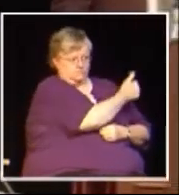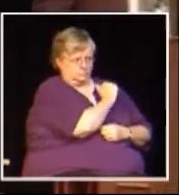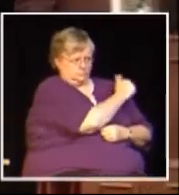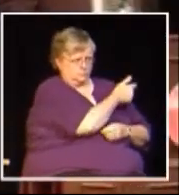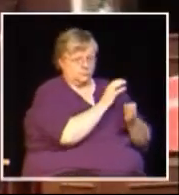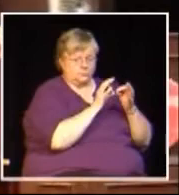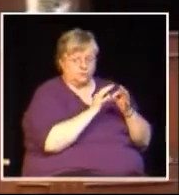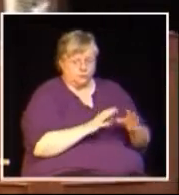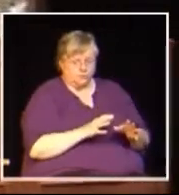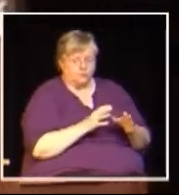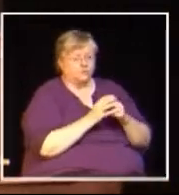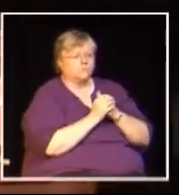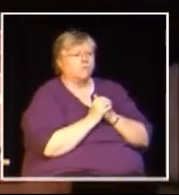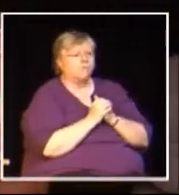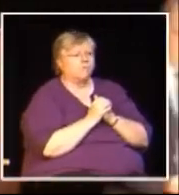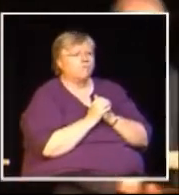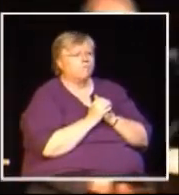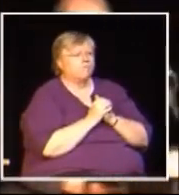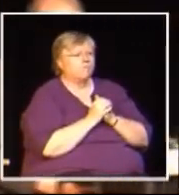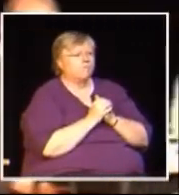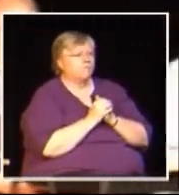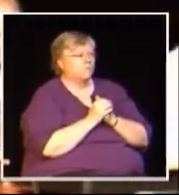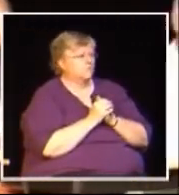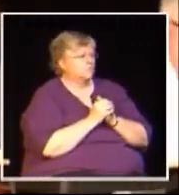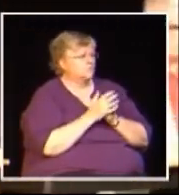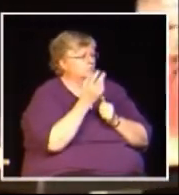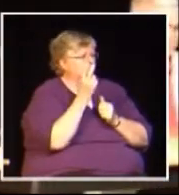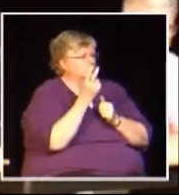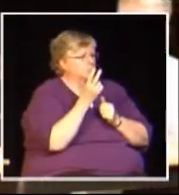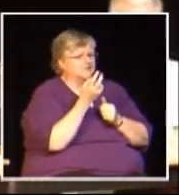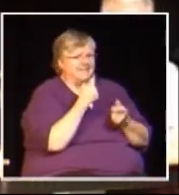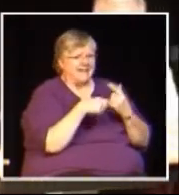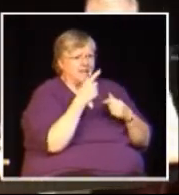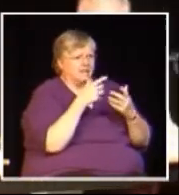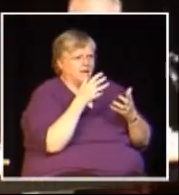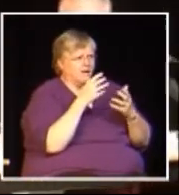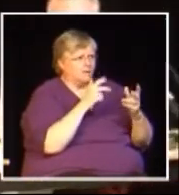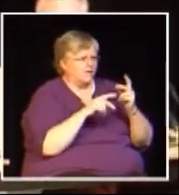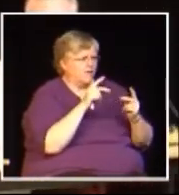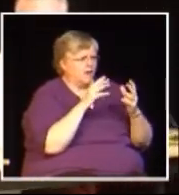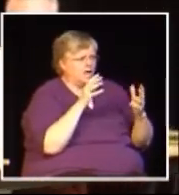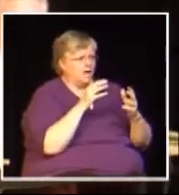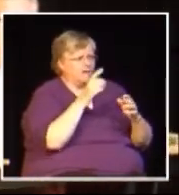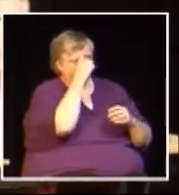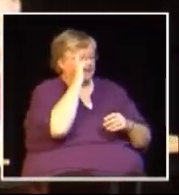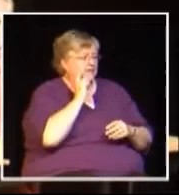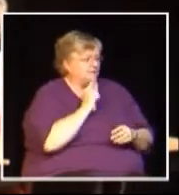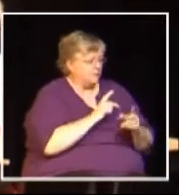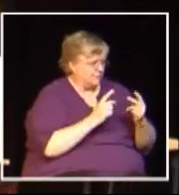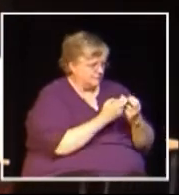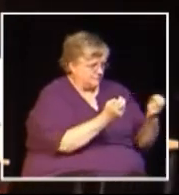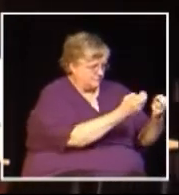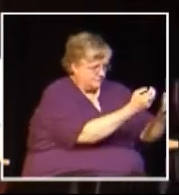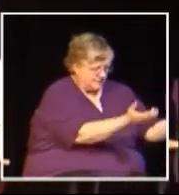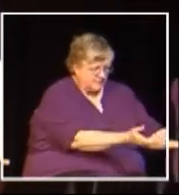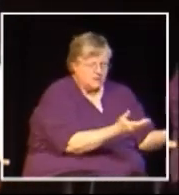representing the Fight HST group this evening, we have Bill Vanderzam and Chris Delaney.